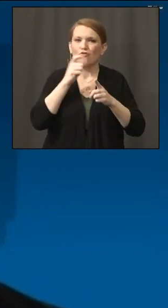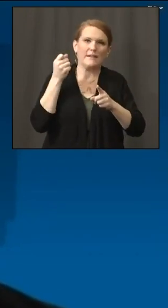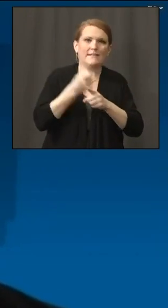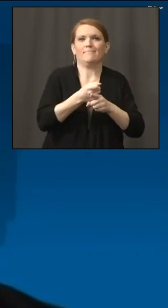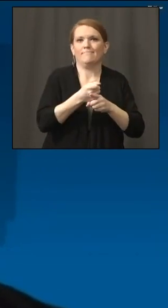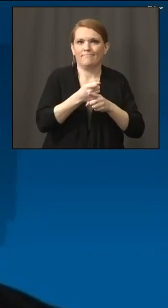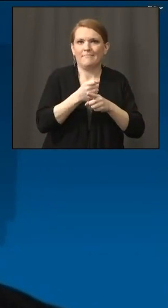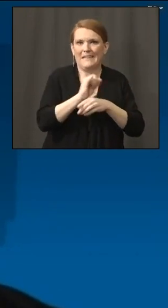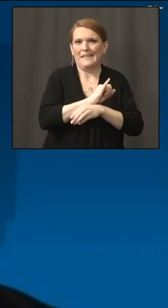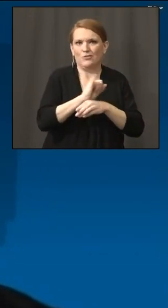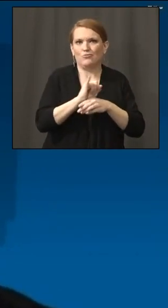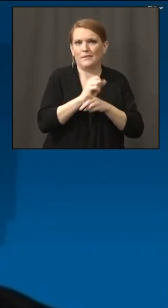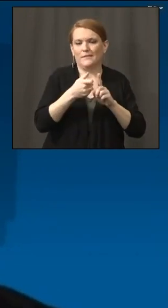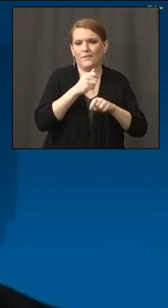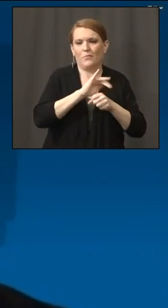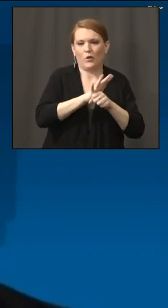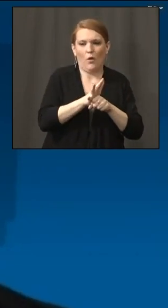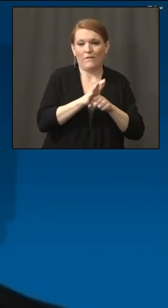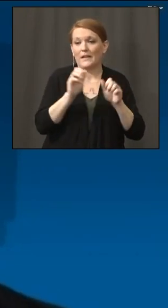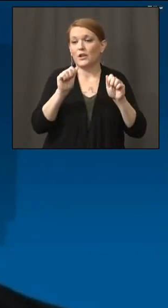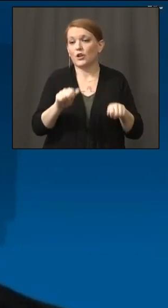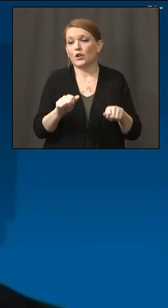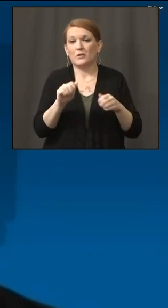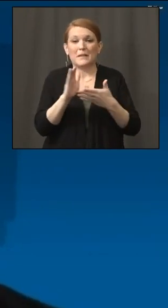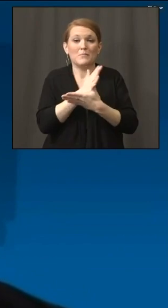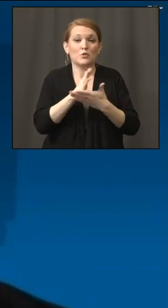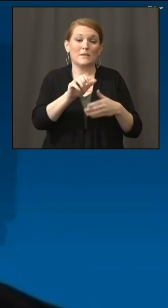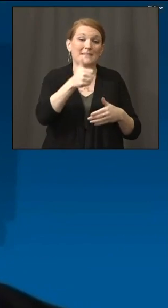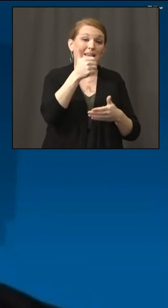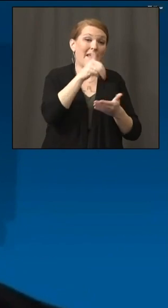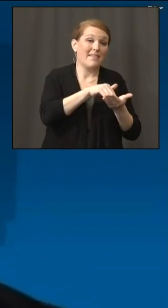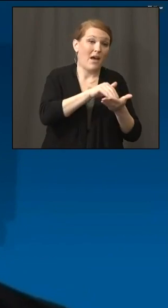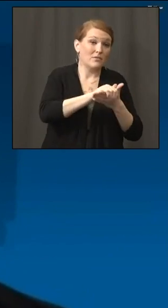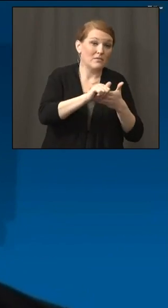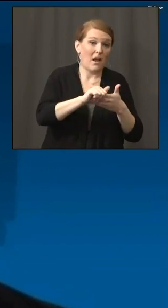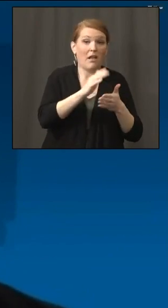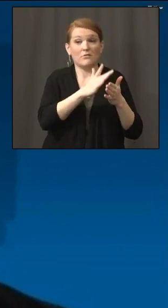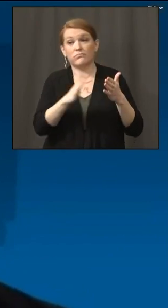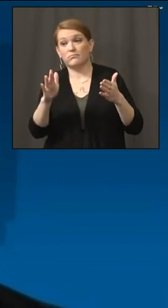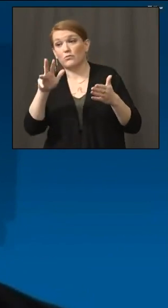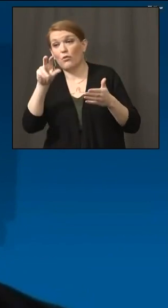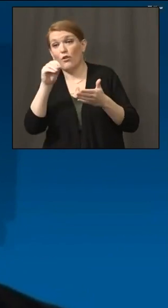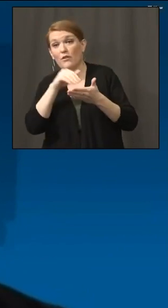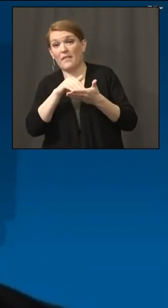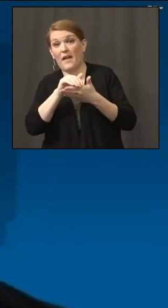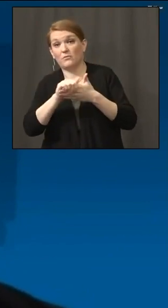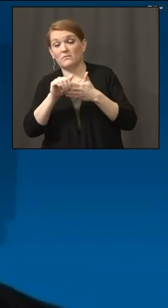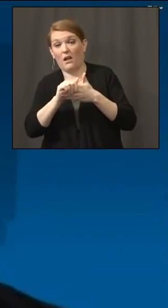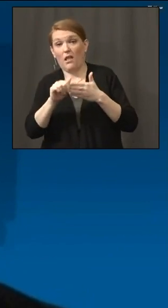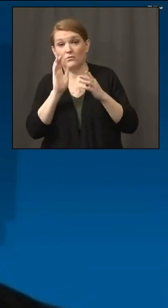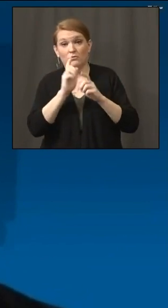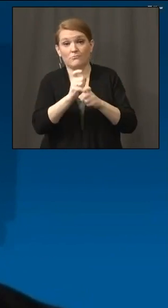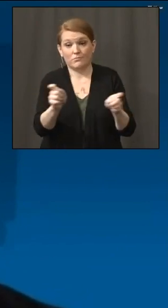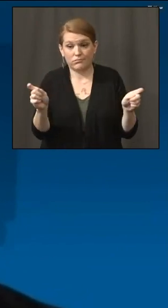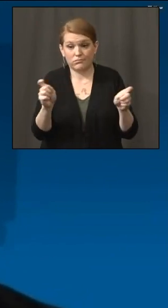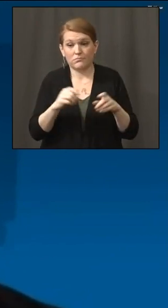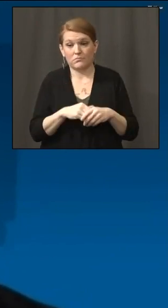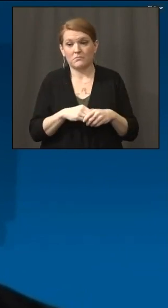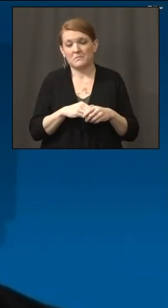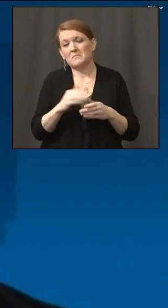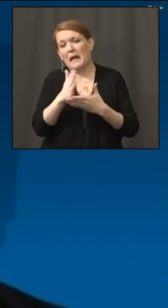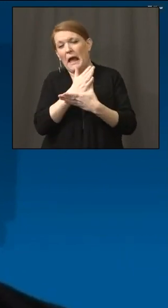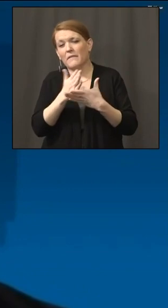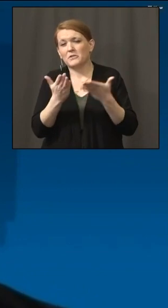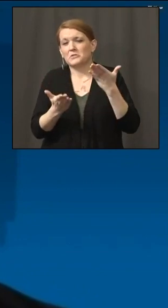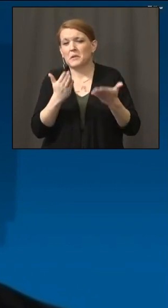sizes will range from 10,000 to 30,000. Average size probably will be about $15,000,